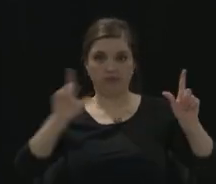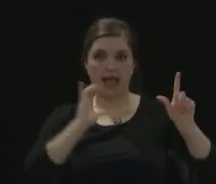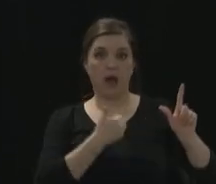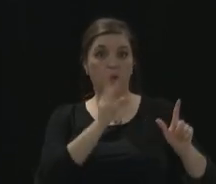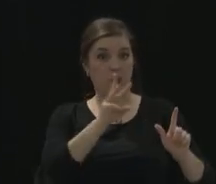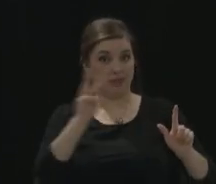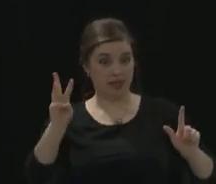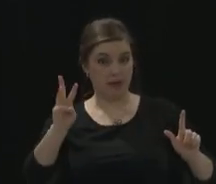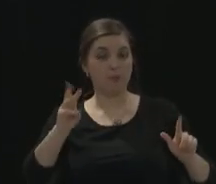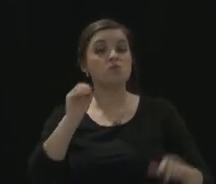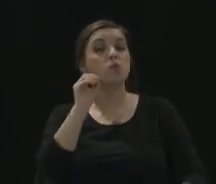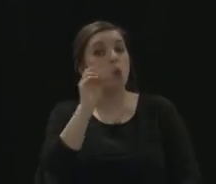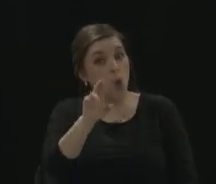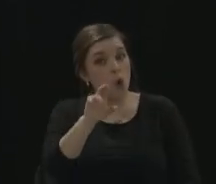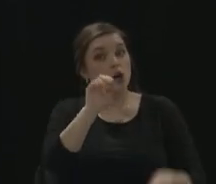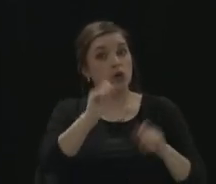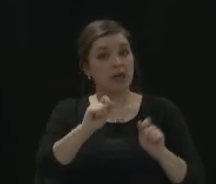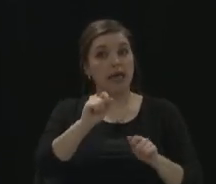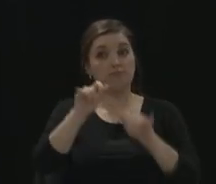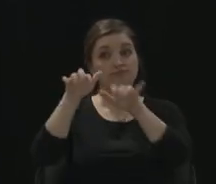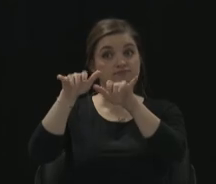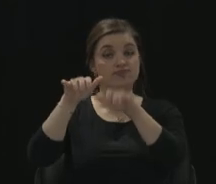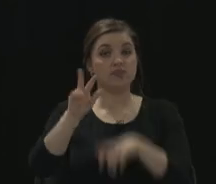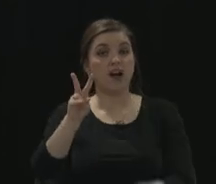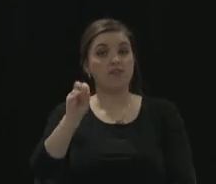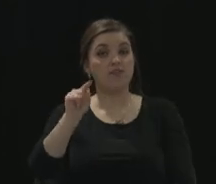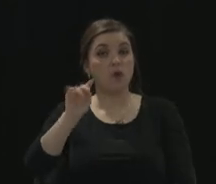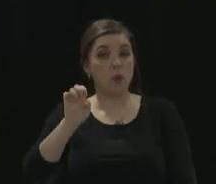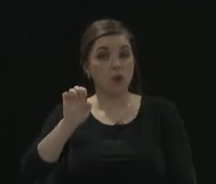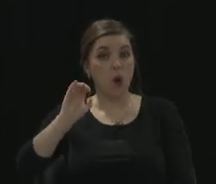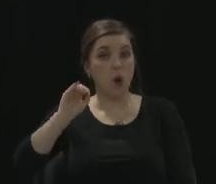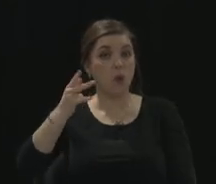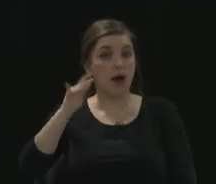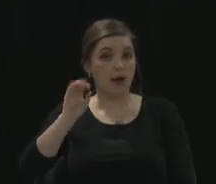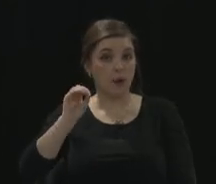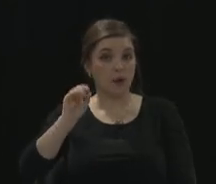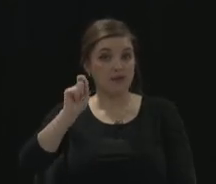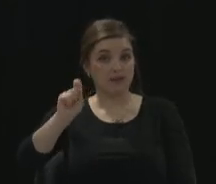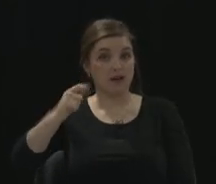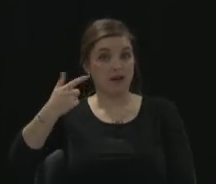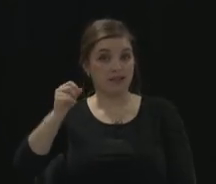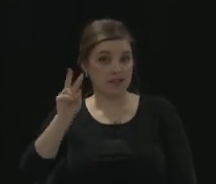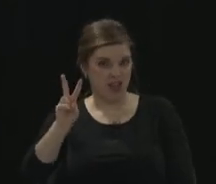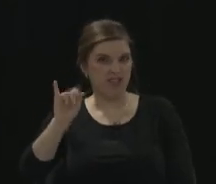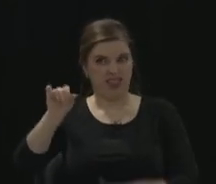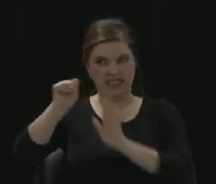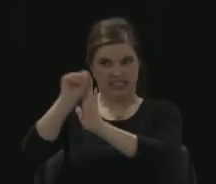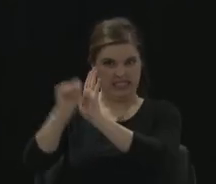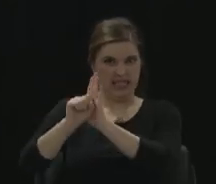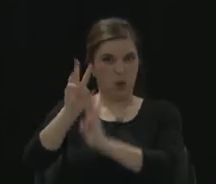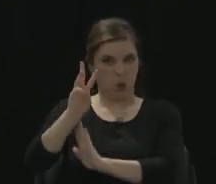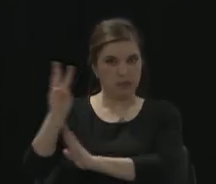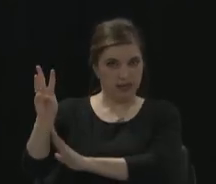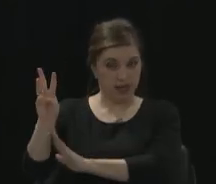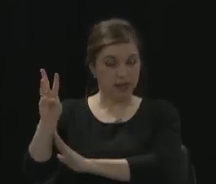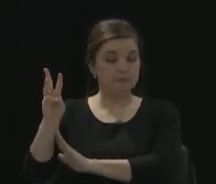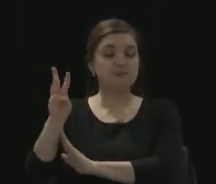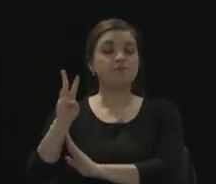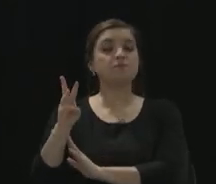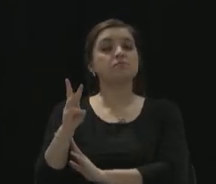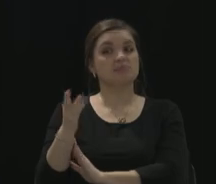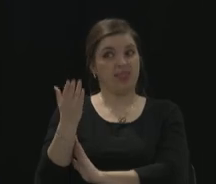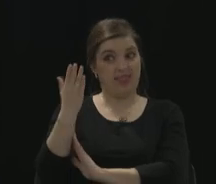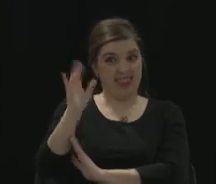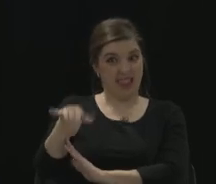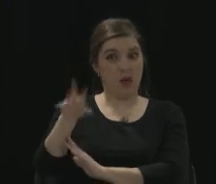voteohio.gov which is the state site and all you have to do on that one,